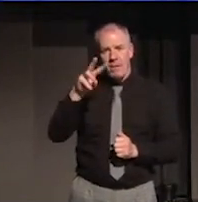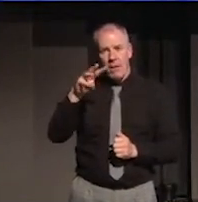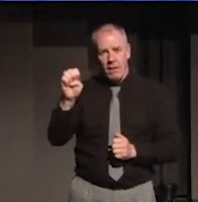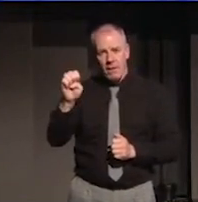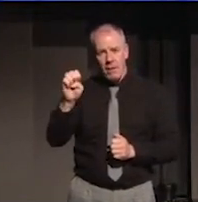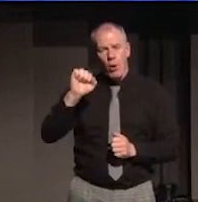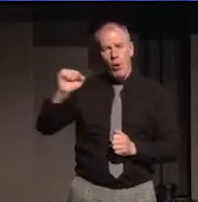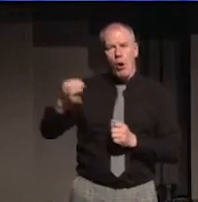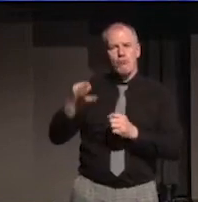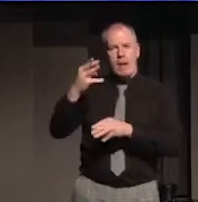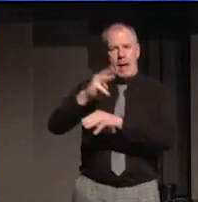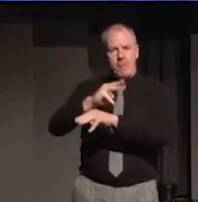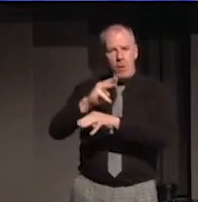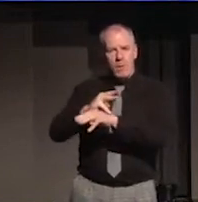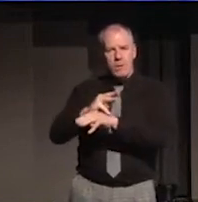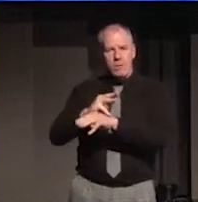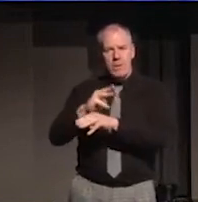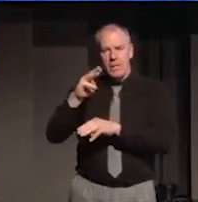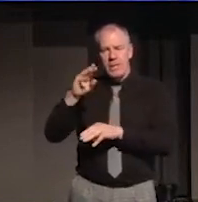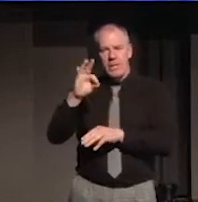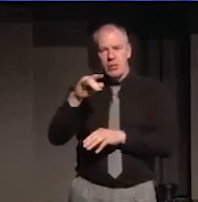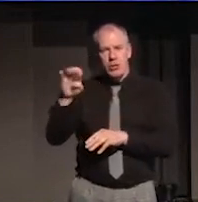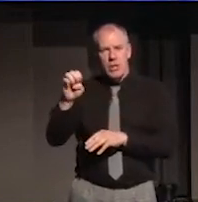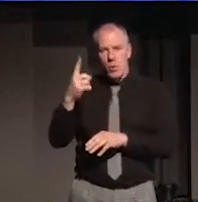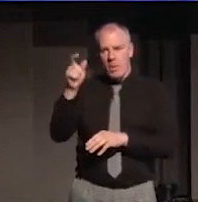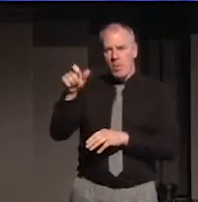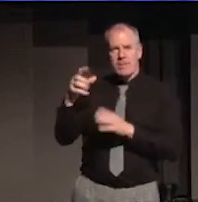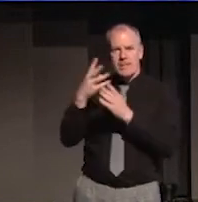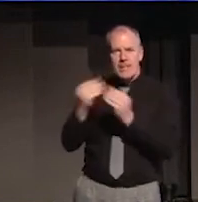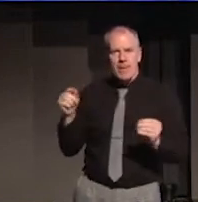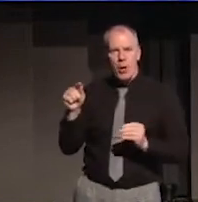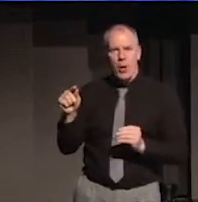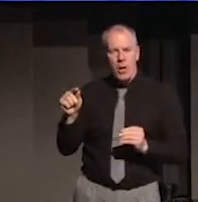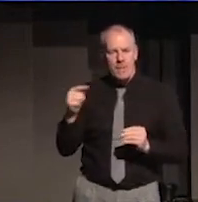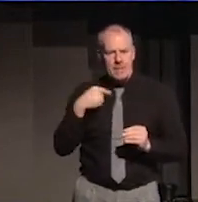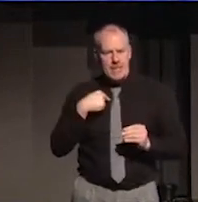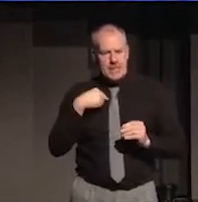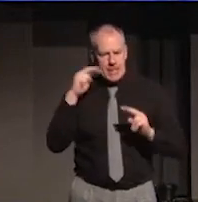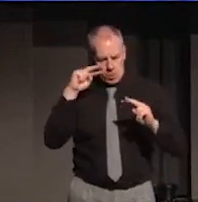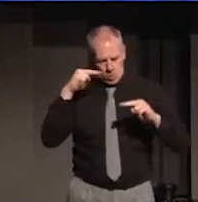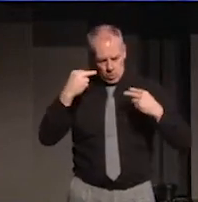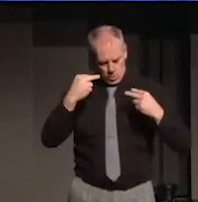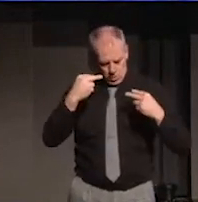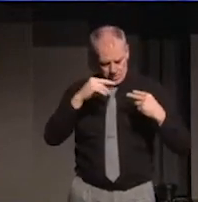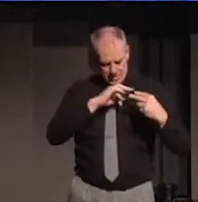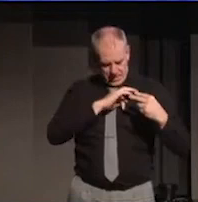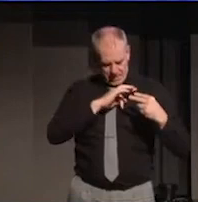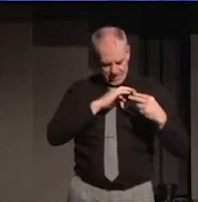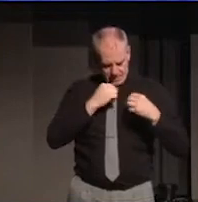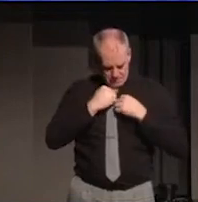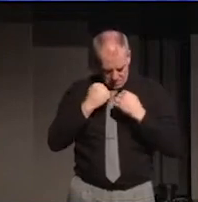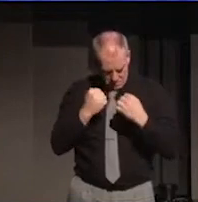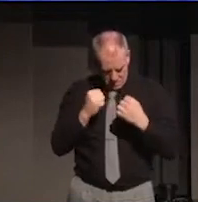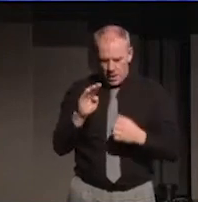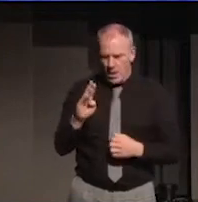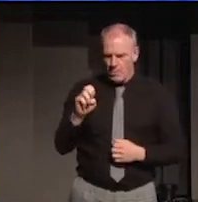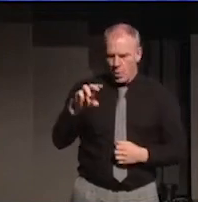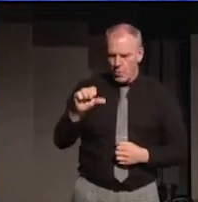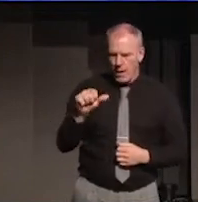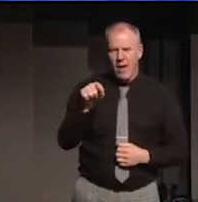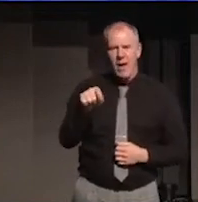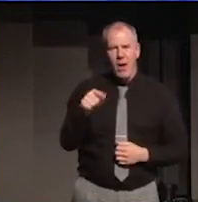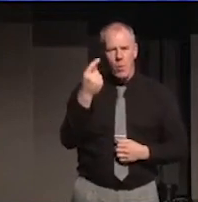Jean was one of the disappeared, I ended up having to have a look at myself. Bruna is